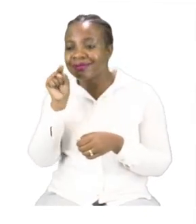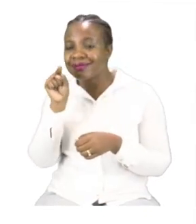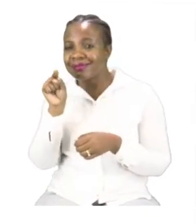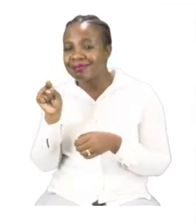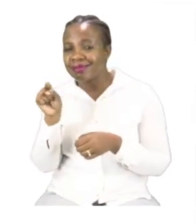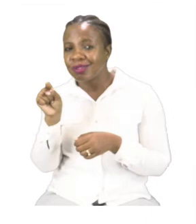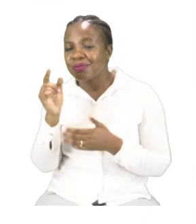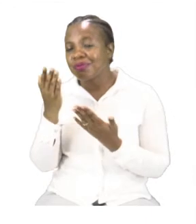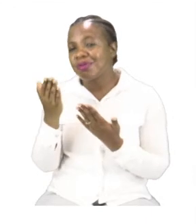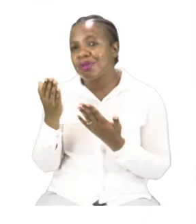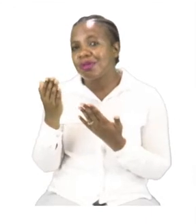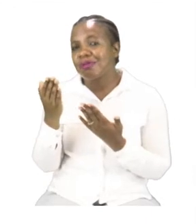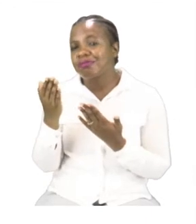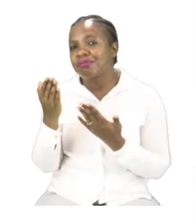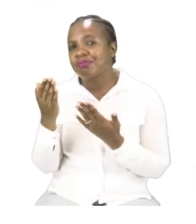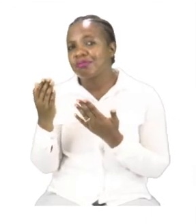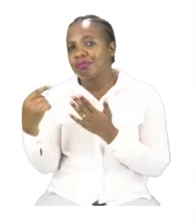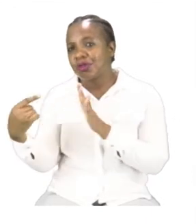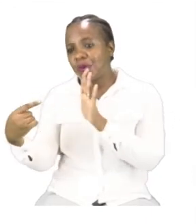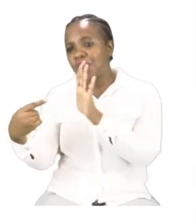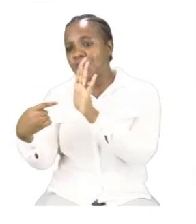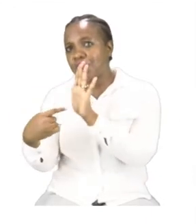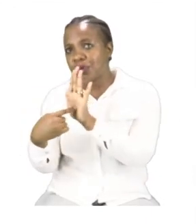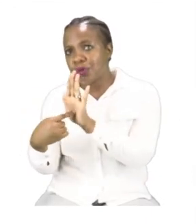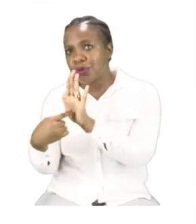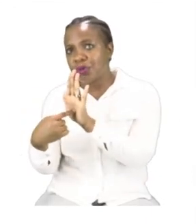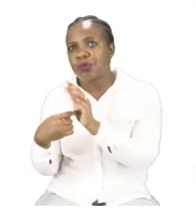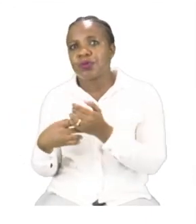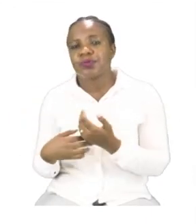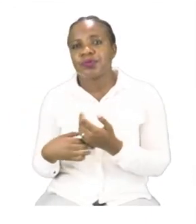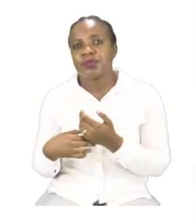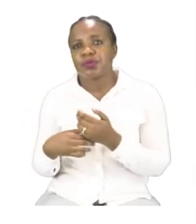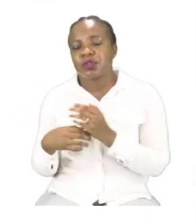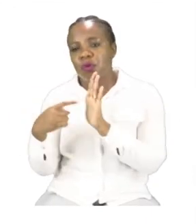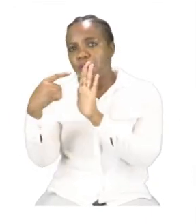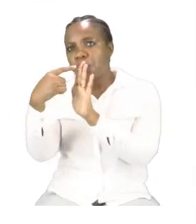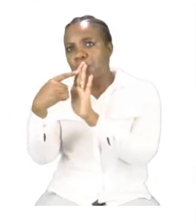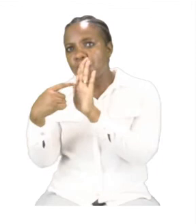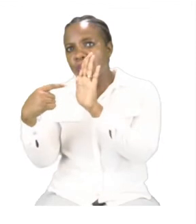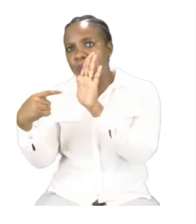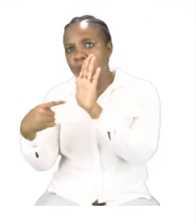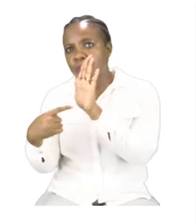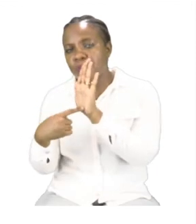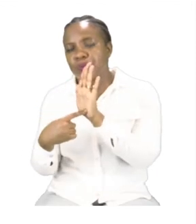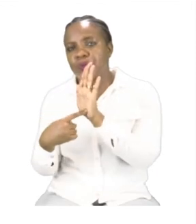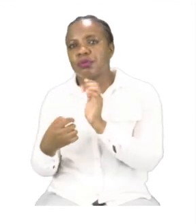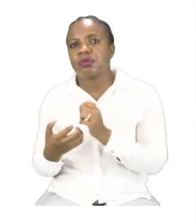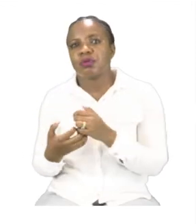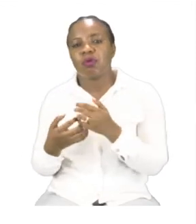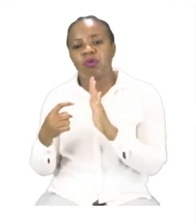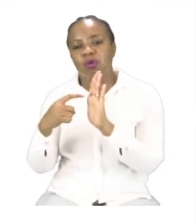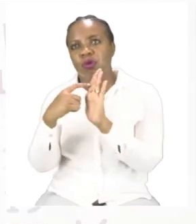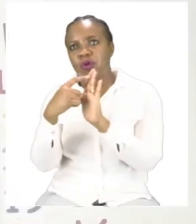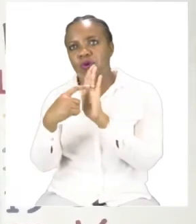you are going to put either a full stop, an exclamation mark or a question